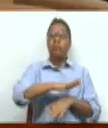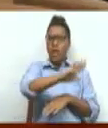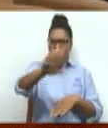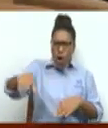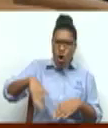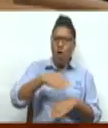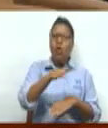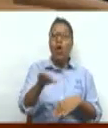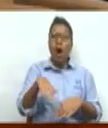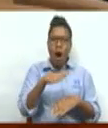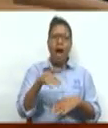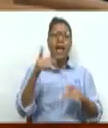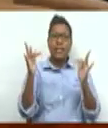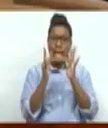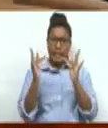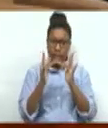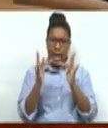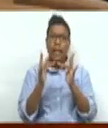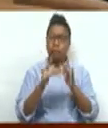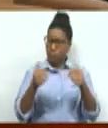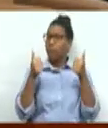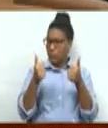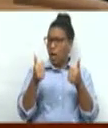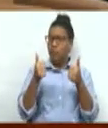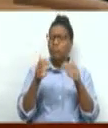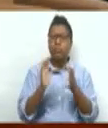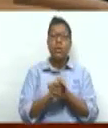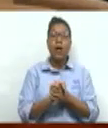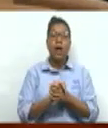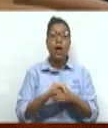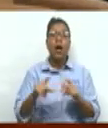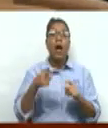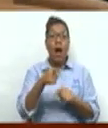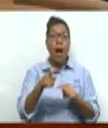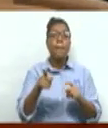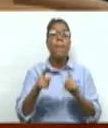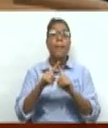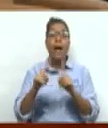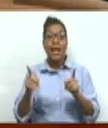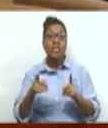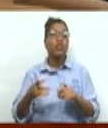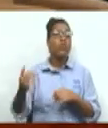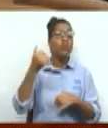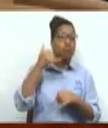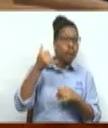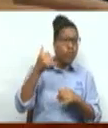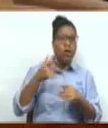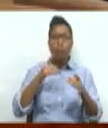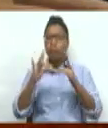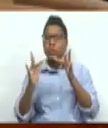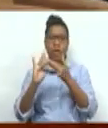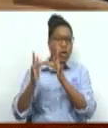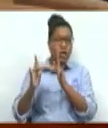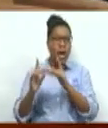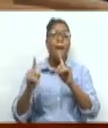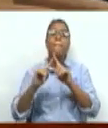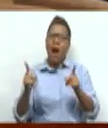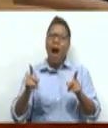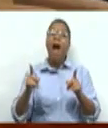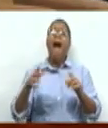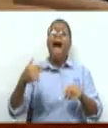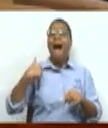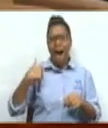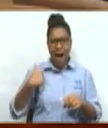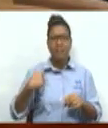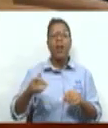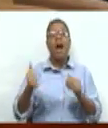to Internet access coverage as it relates to telecom. There are still rural communities that